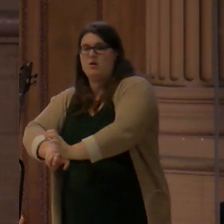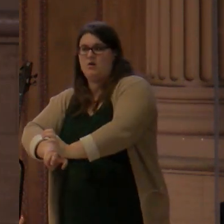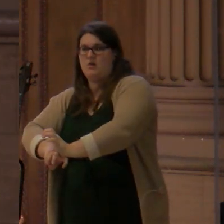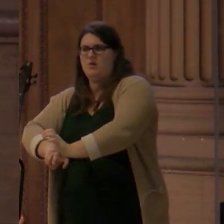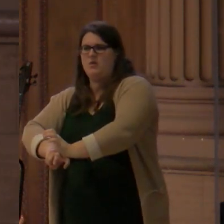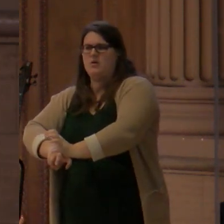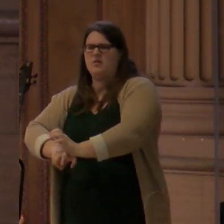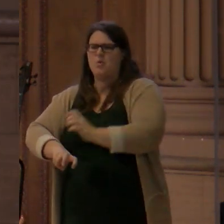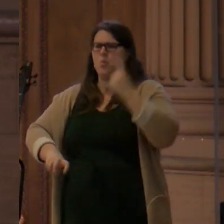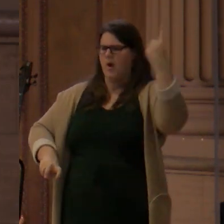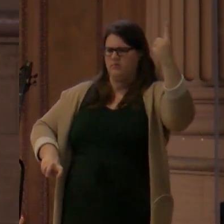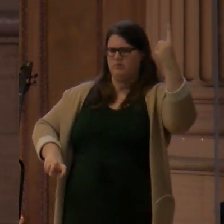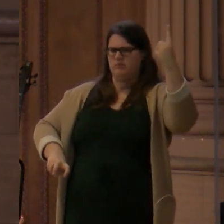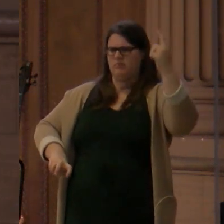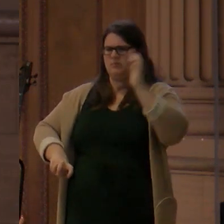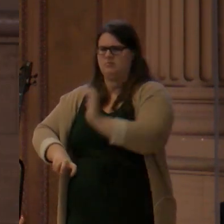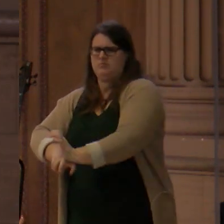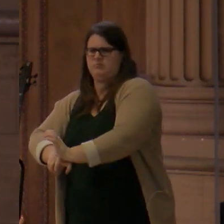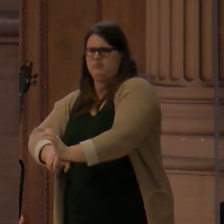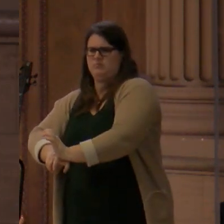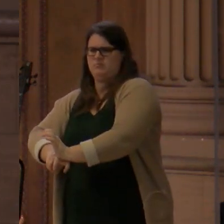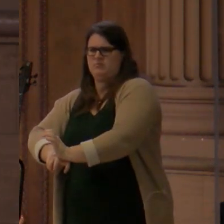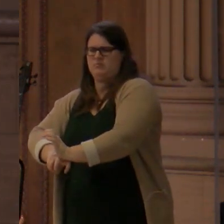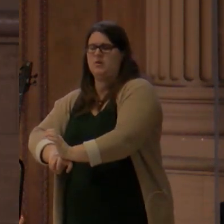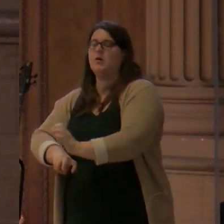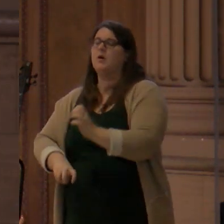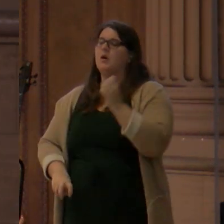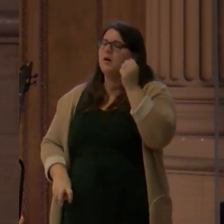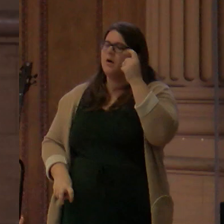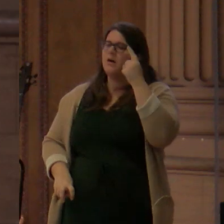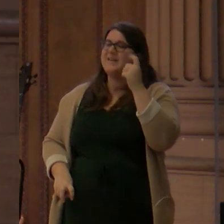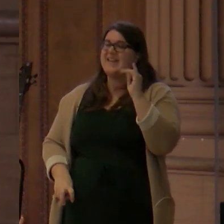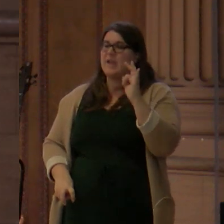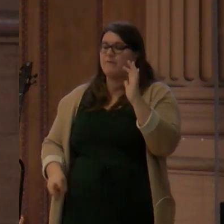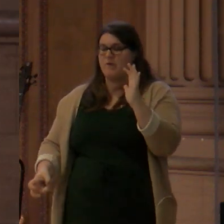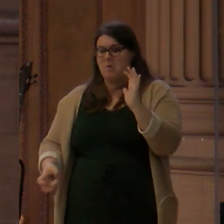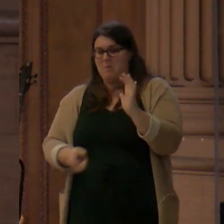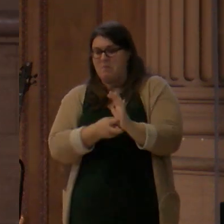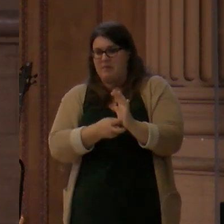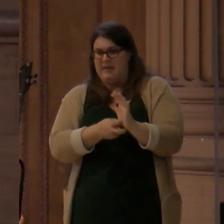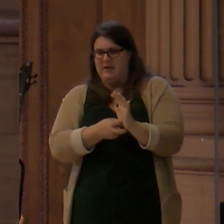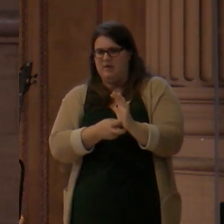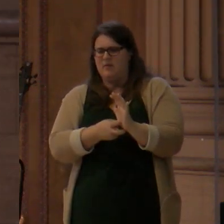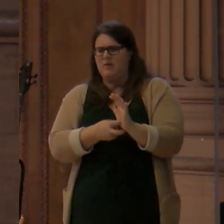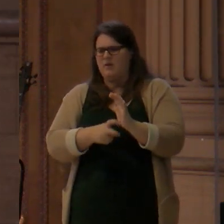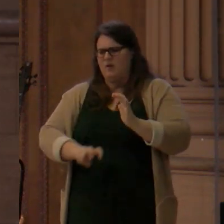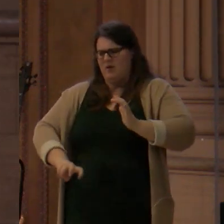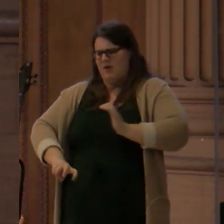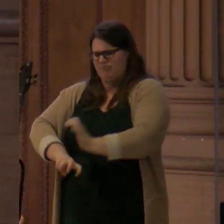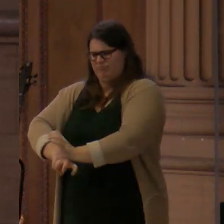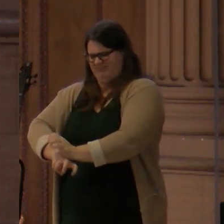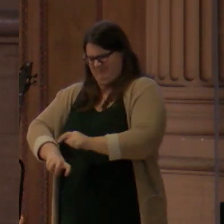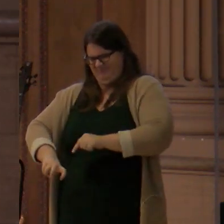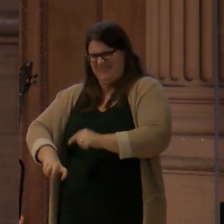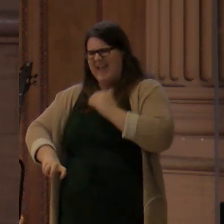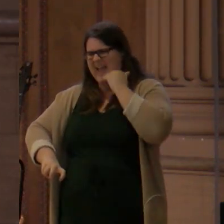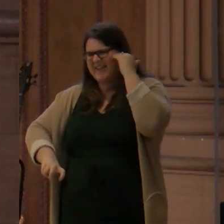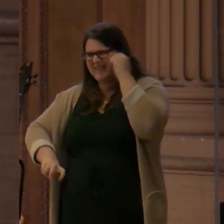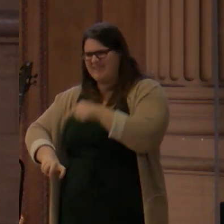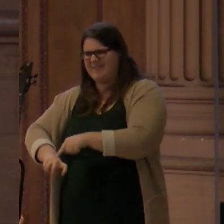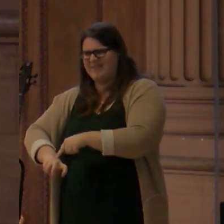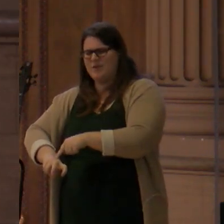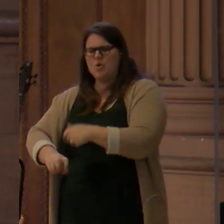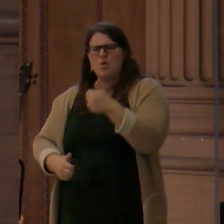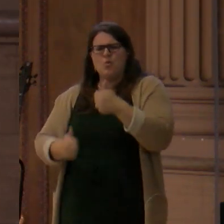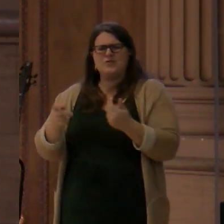that a head injury is far worse than a heel injury. Someone hits me, I'd rather be hit in the heel than in the head. And the